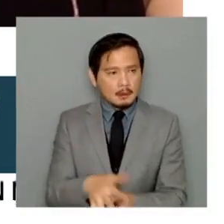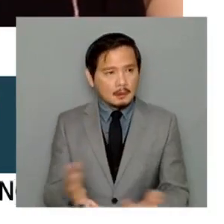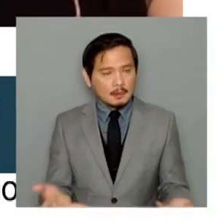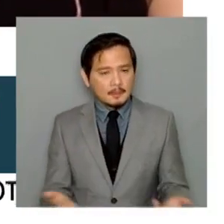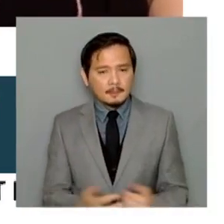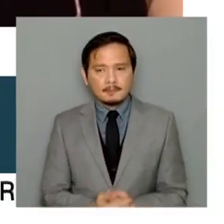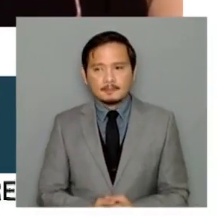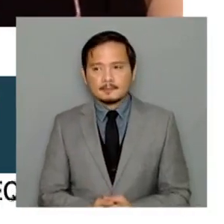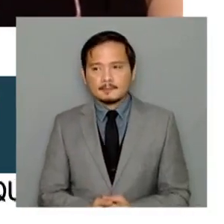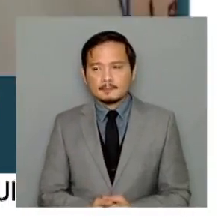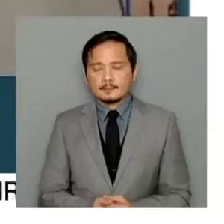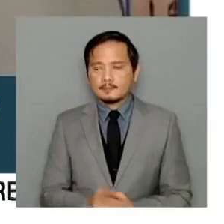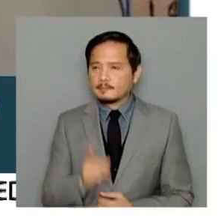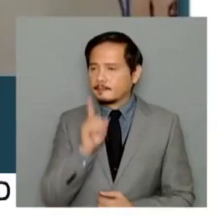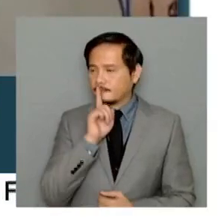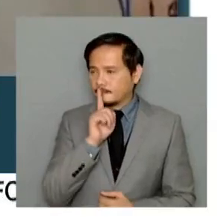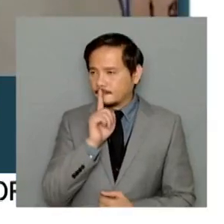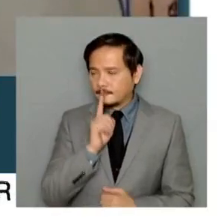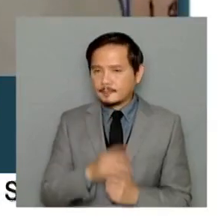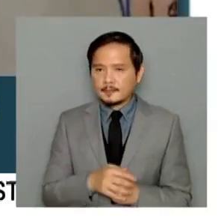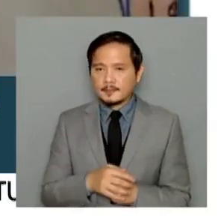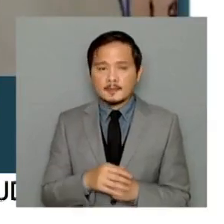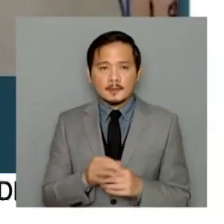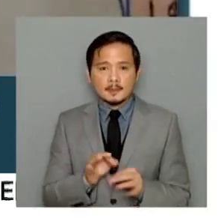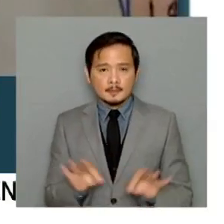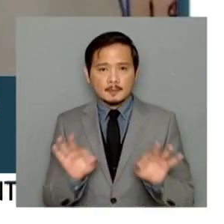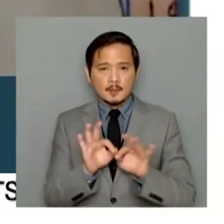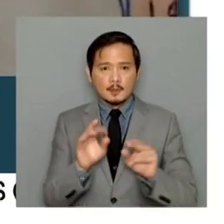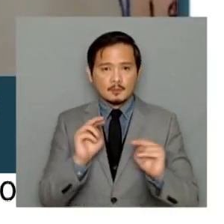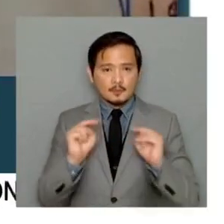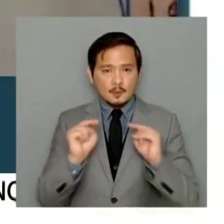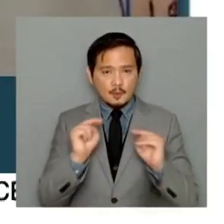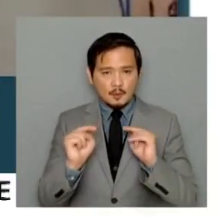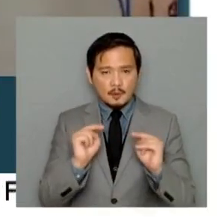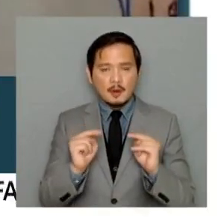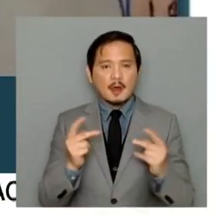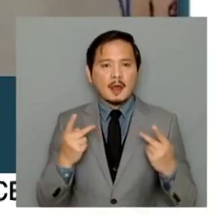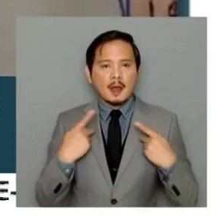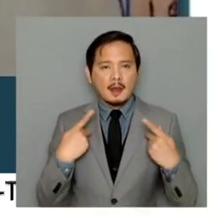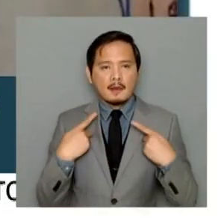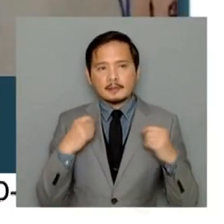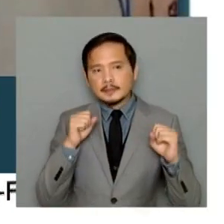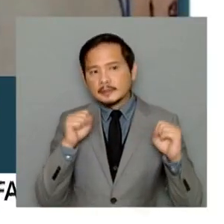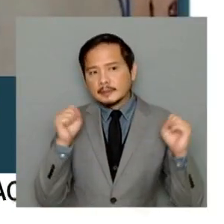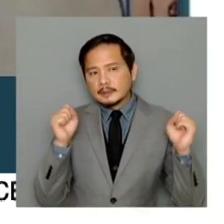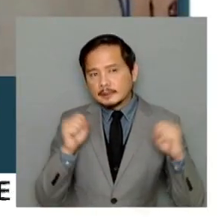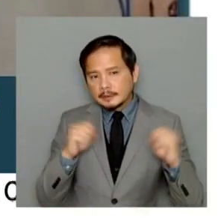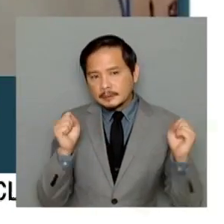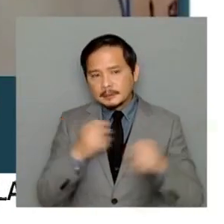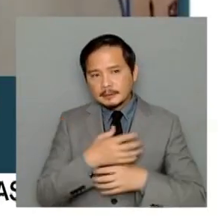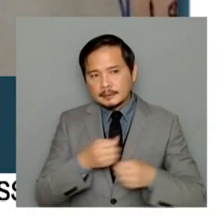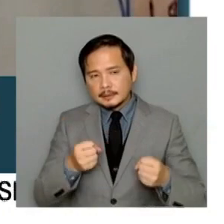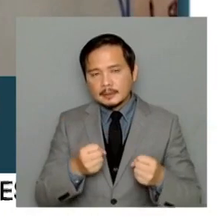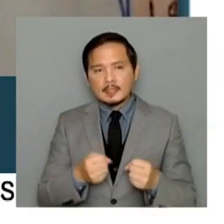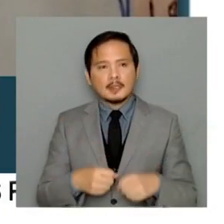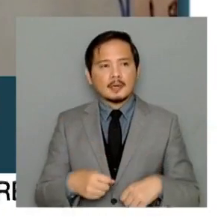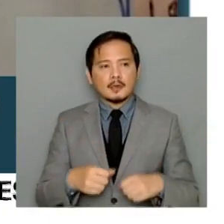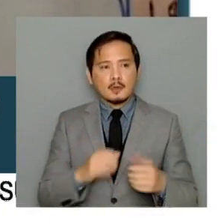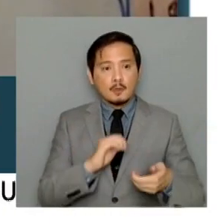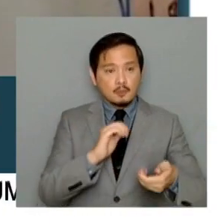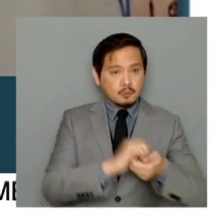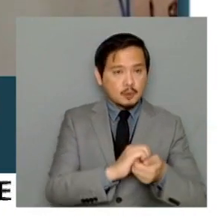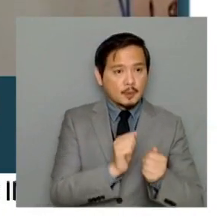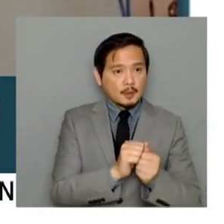Indeed. Diplomacy always entails, you know, compromise. So trying to facilitate cooperation between business and